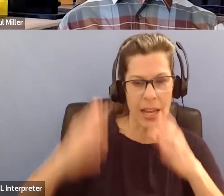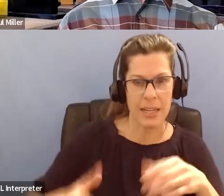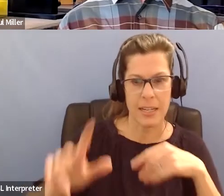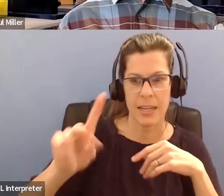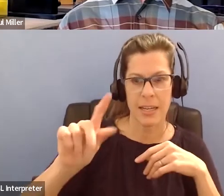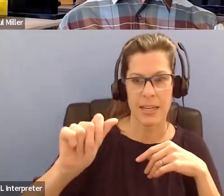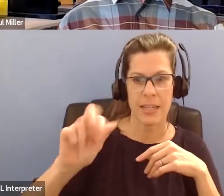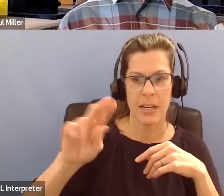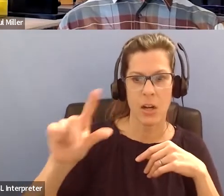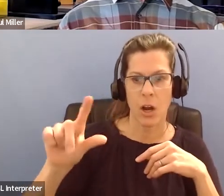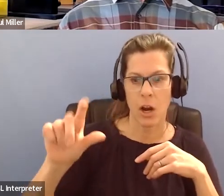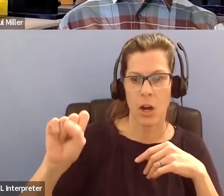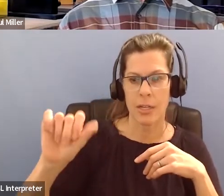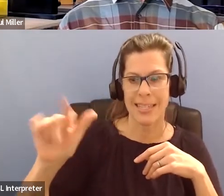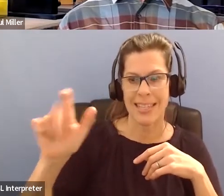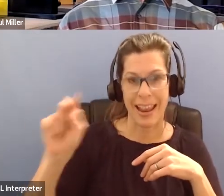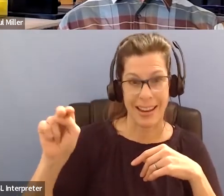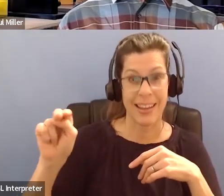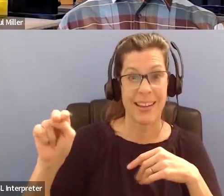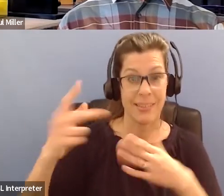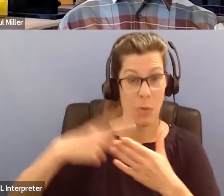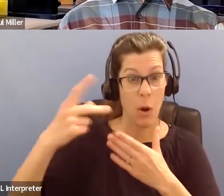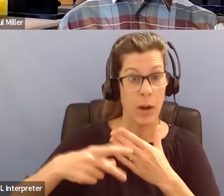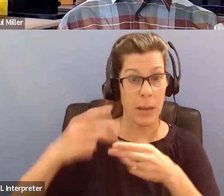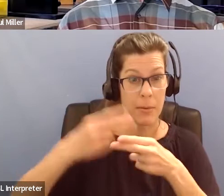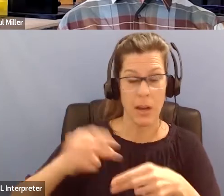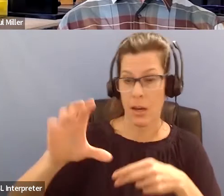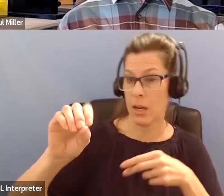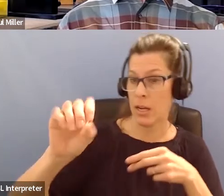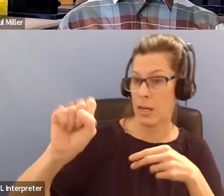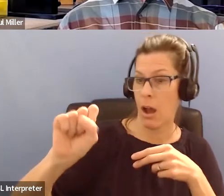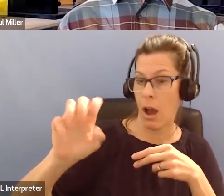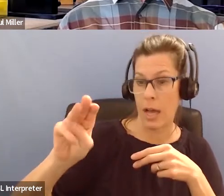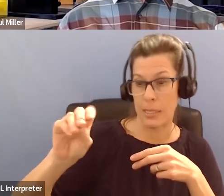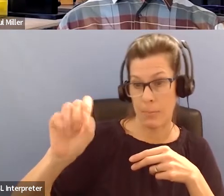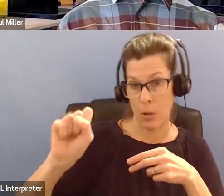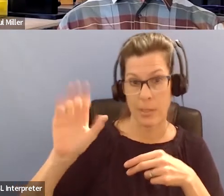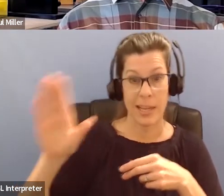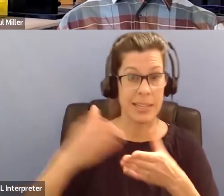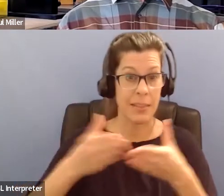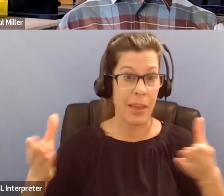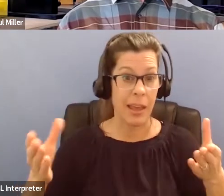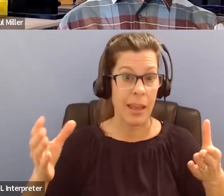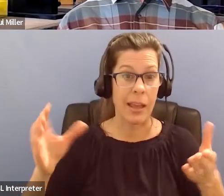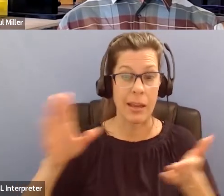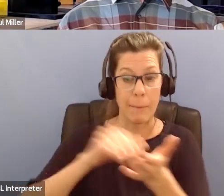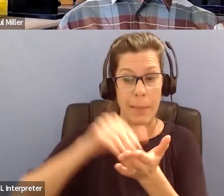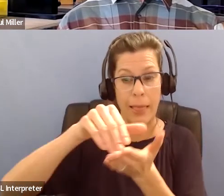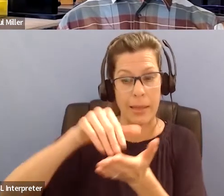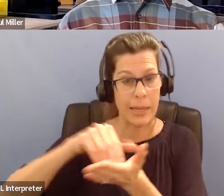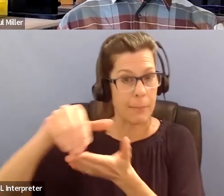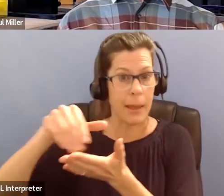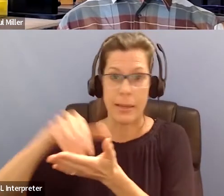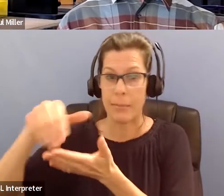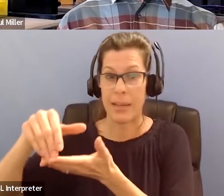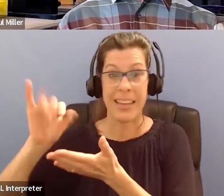Cosmos, and his big thing was billions and billions. So if my wife hears me going on